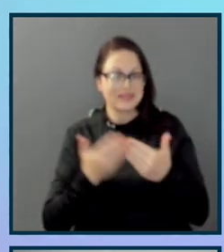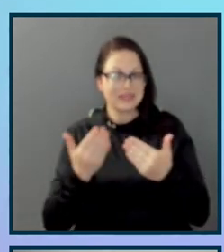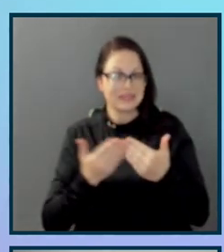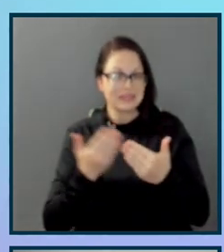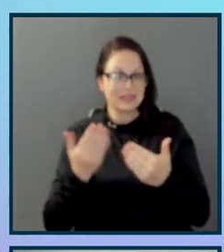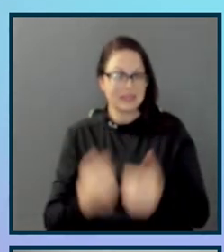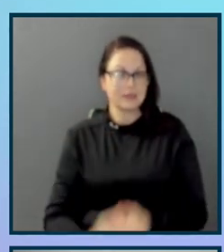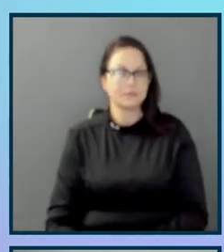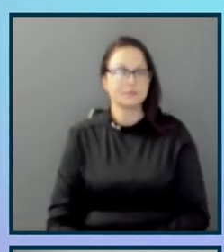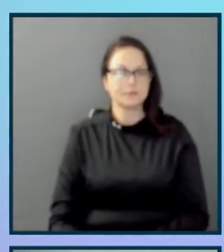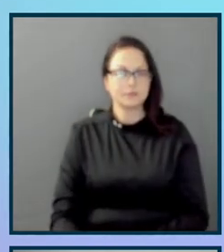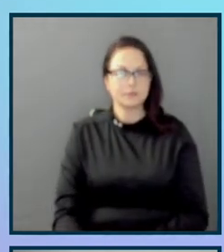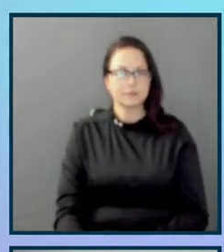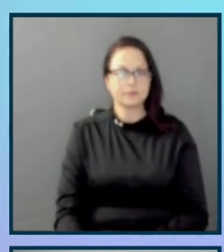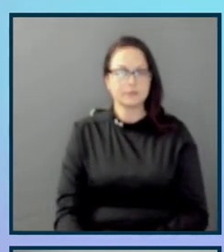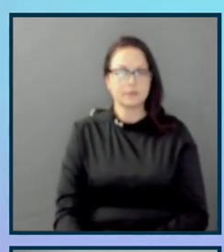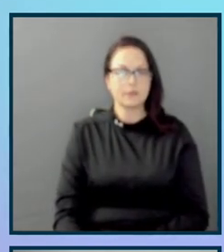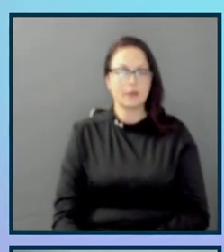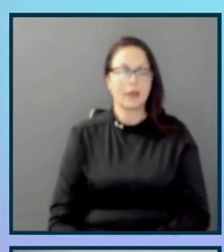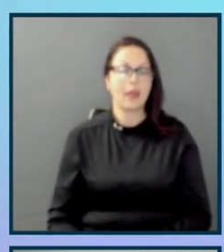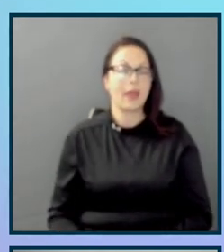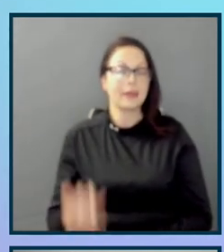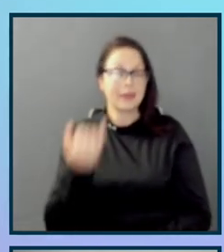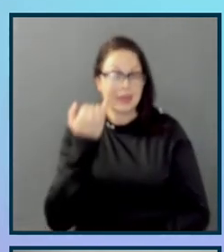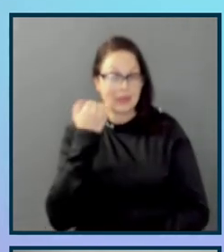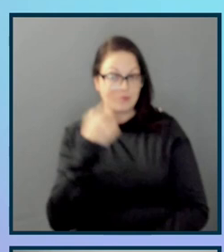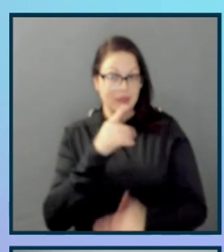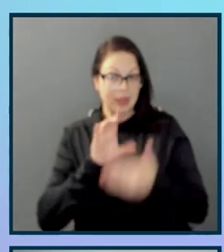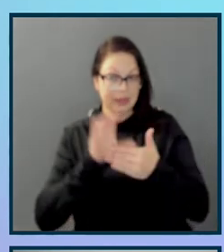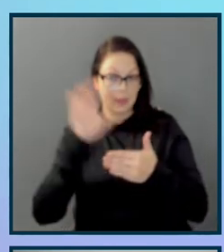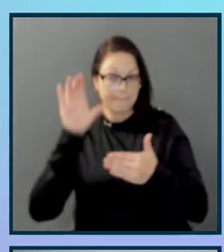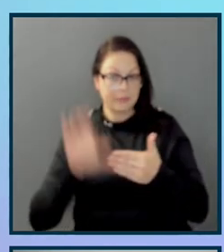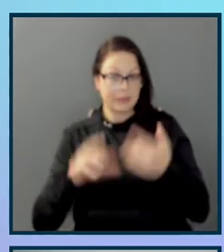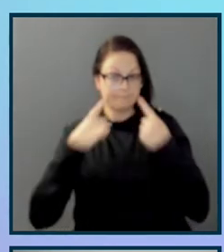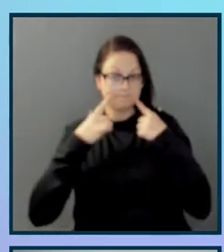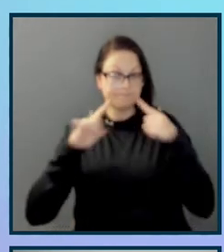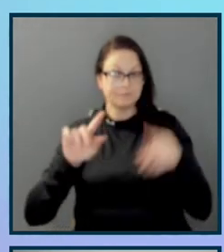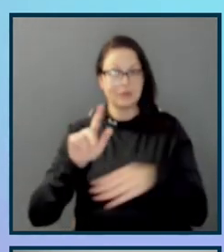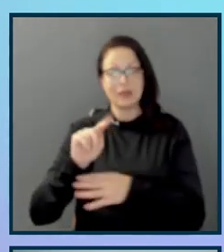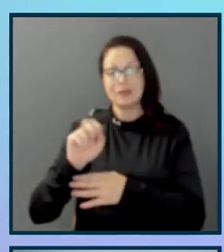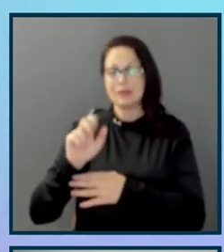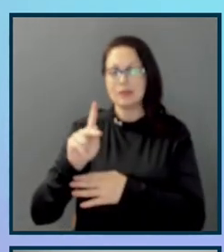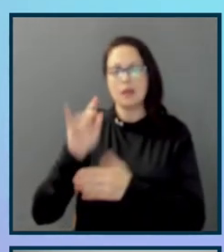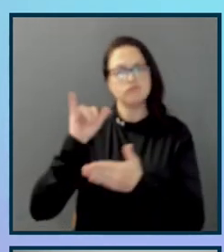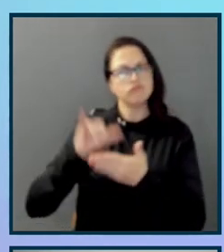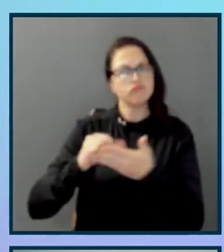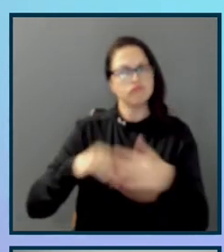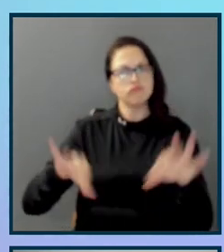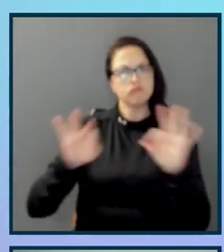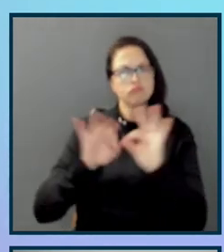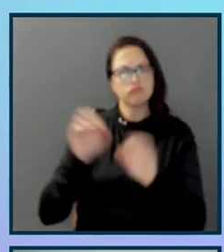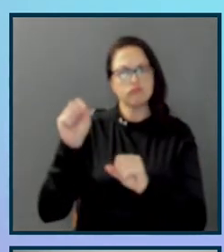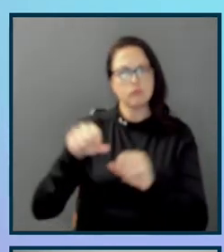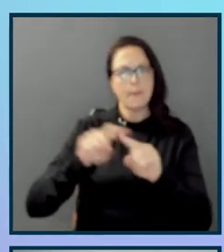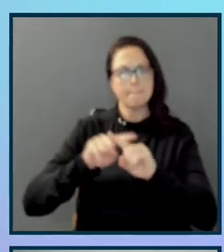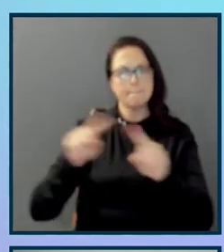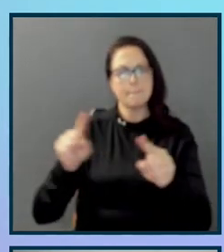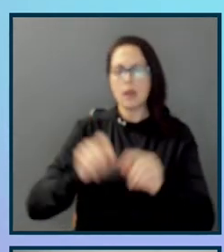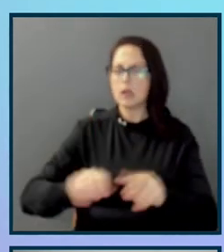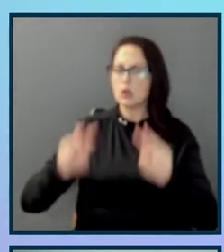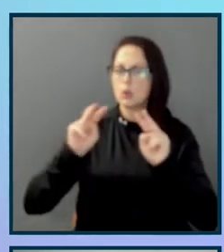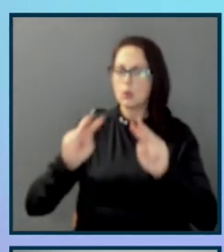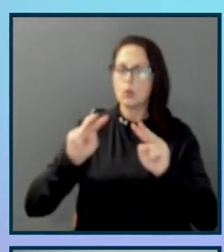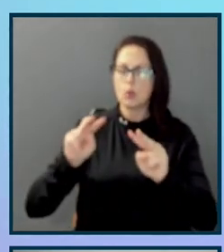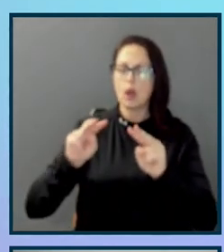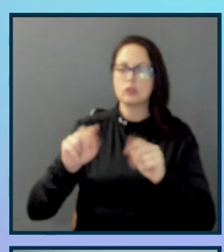And whether or not they successfully complete a task is, of course, important. But watching their paths and listening